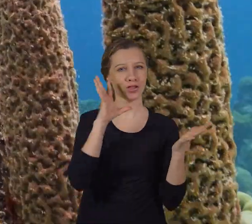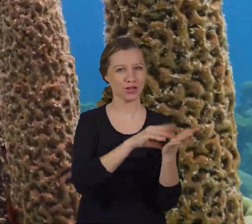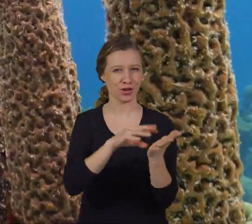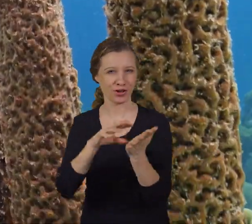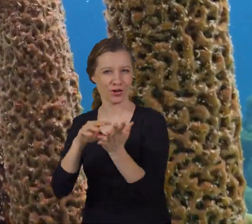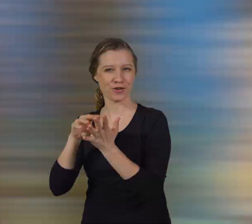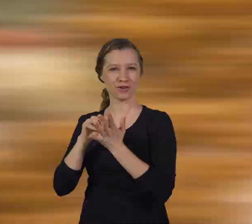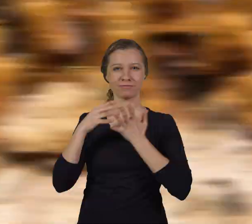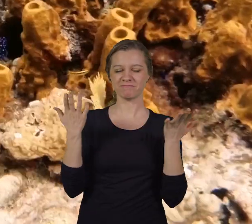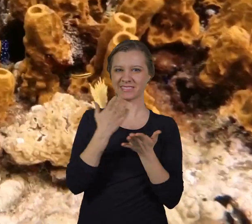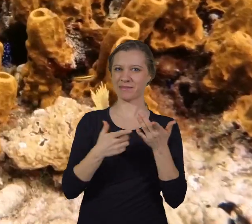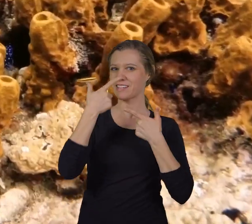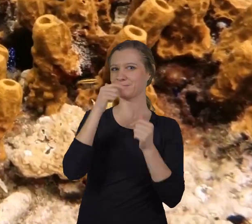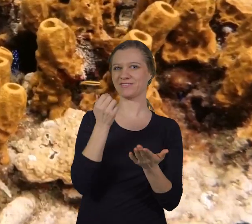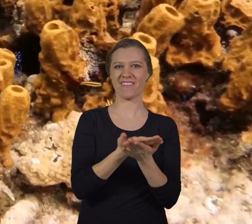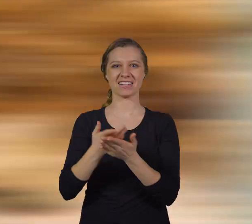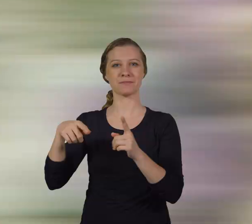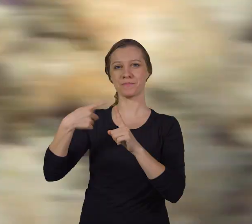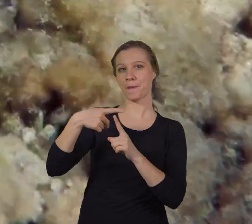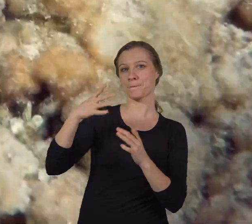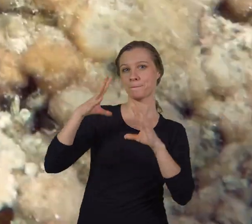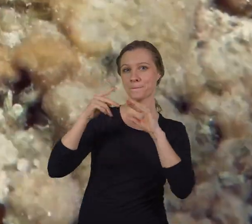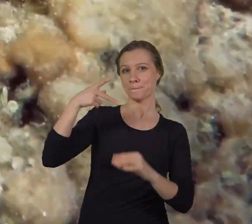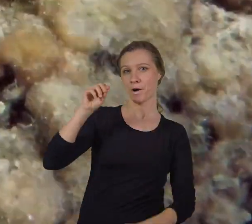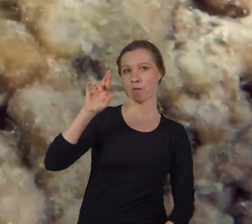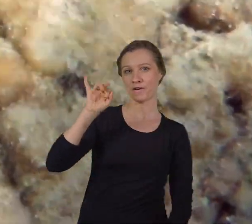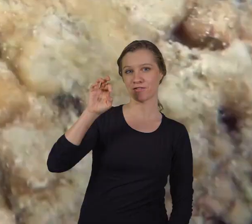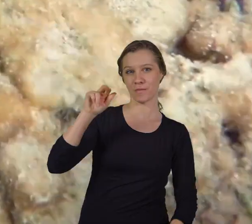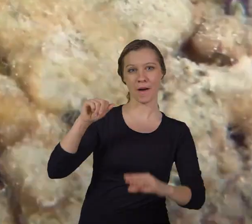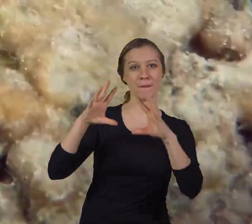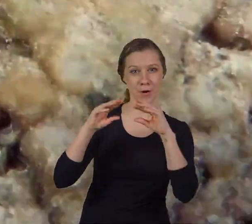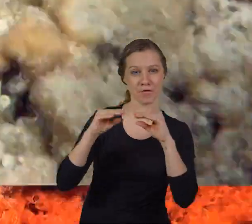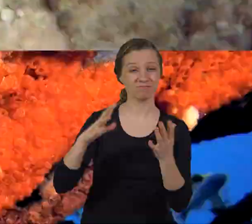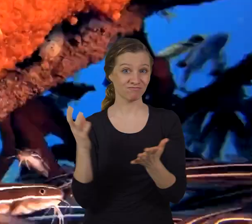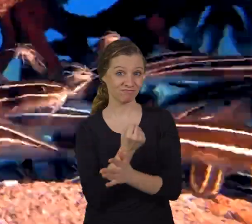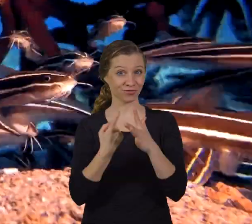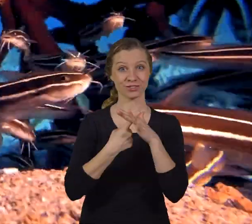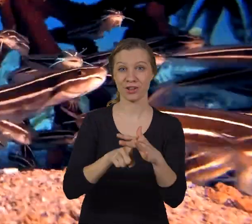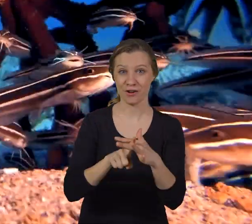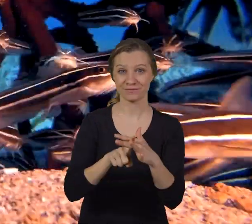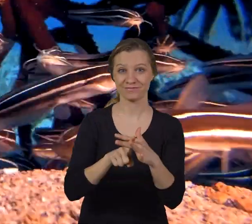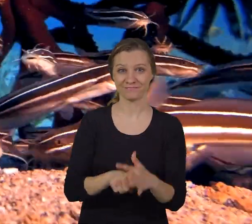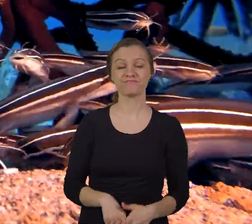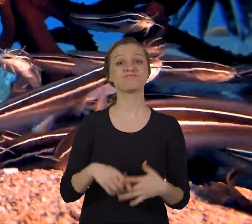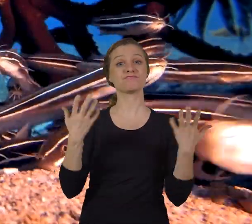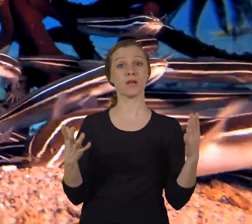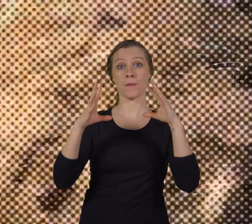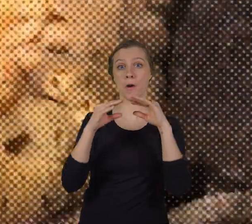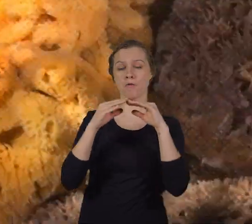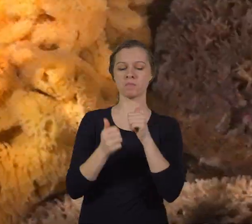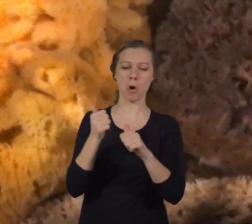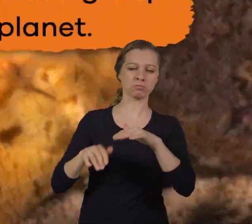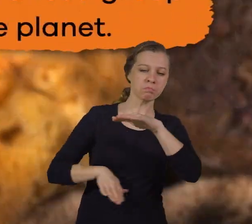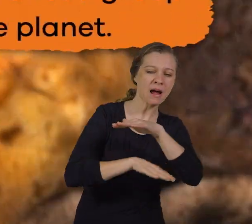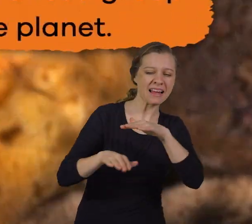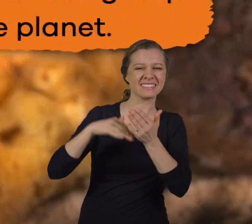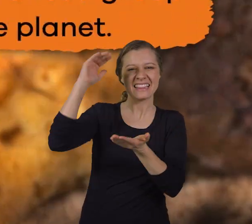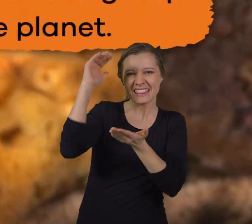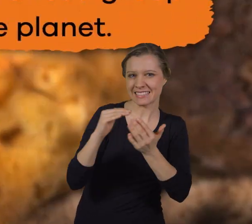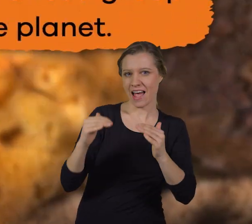Today, we are going to learn some interesting facts about Periphera. Let's get started. First,